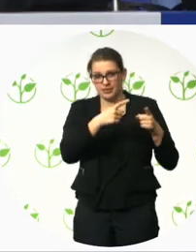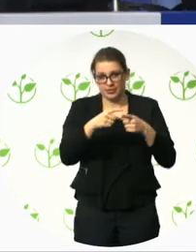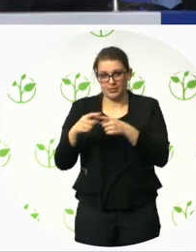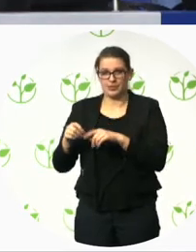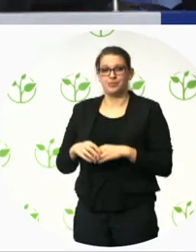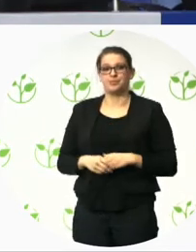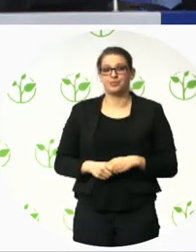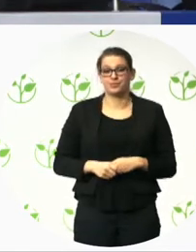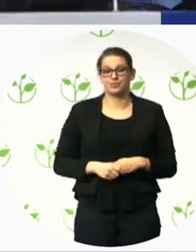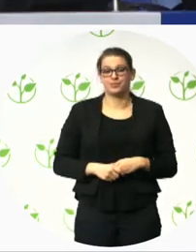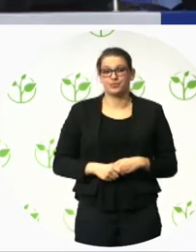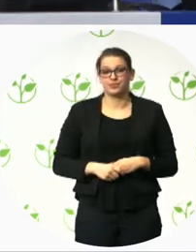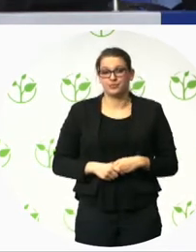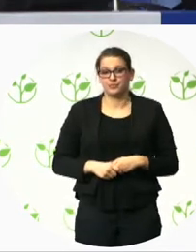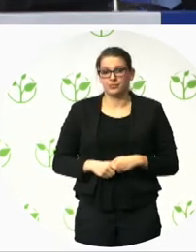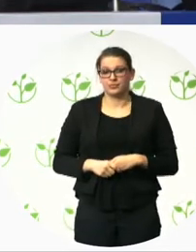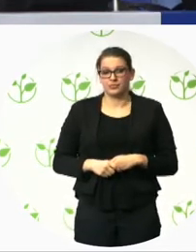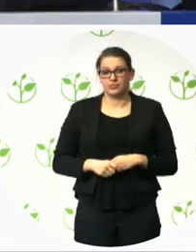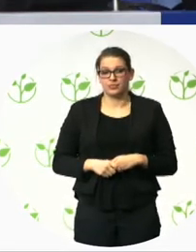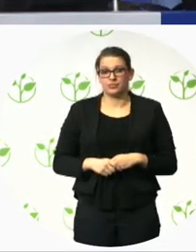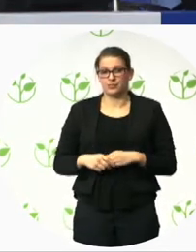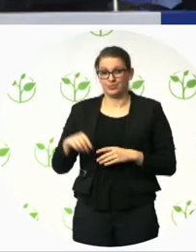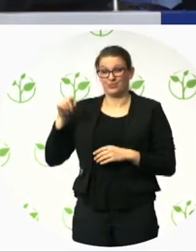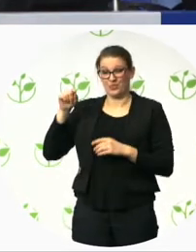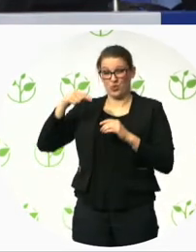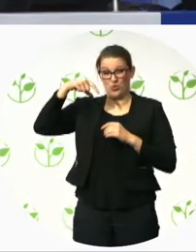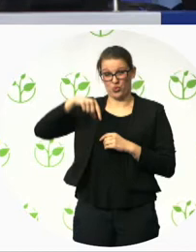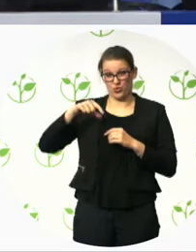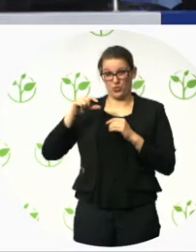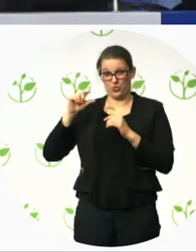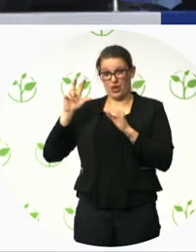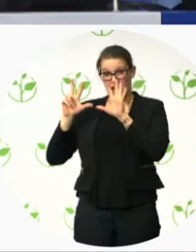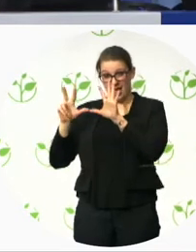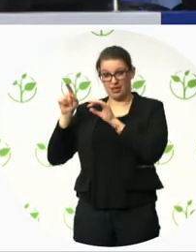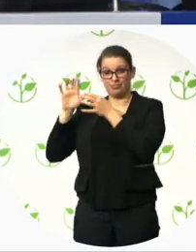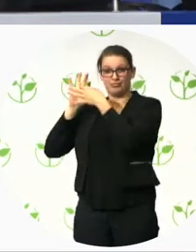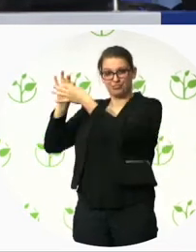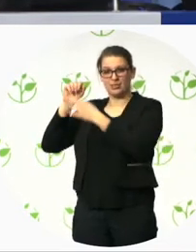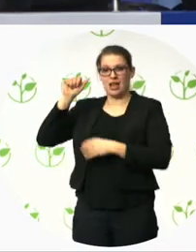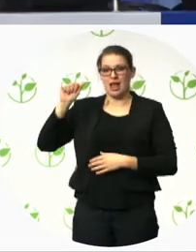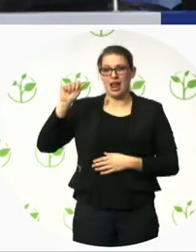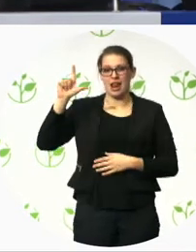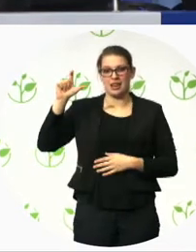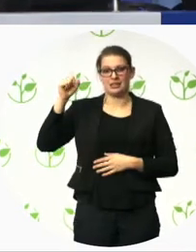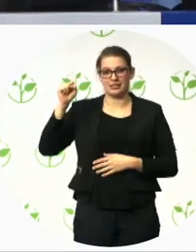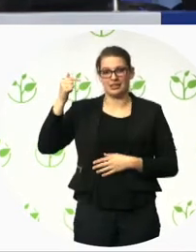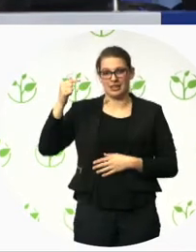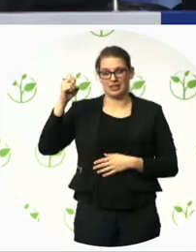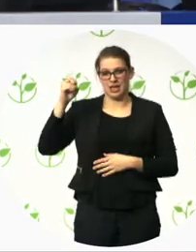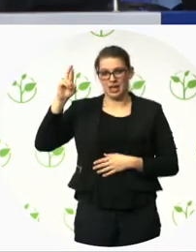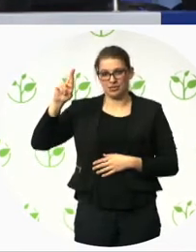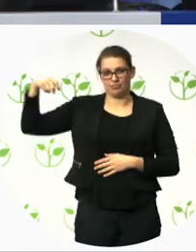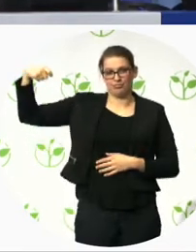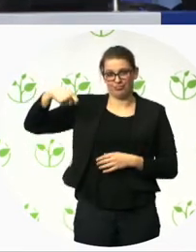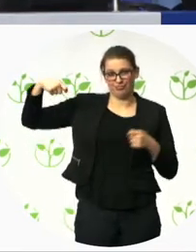Foundation, which I mentioned before, and is financed by the Senate and State Government and the Nordmetallstiftung